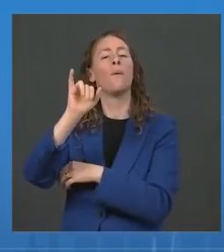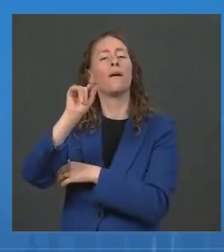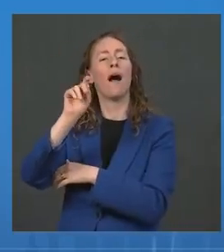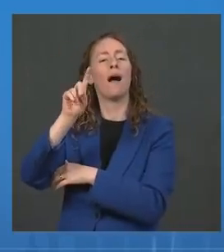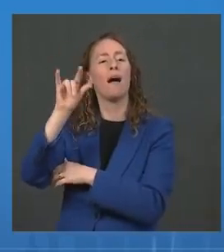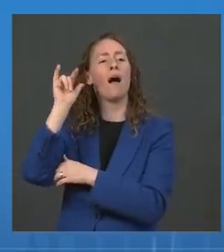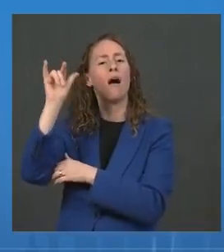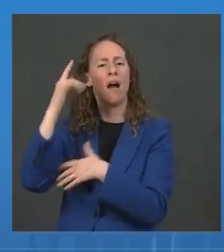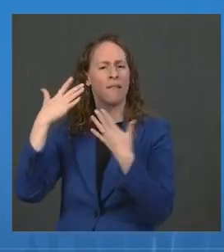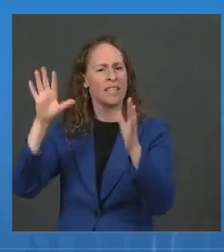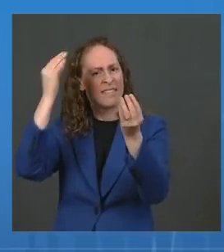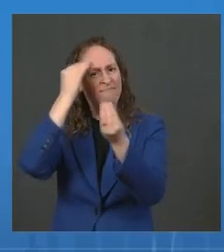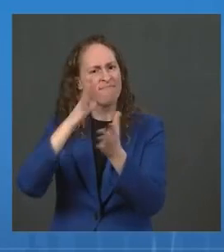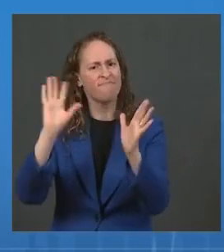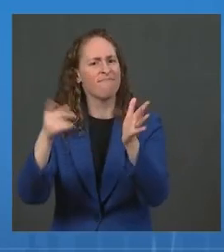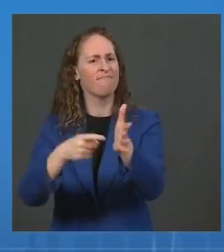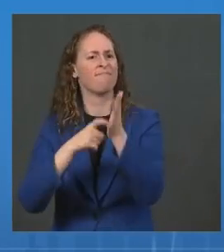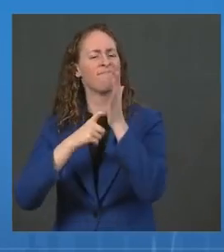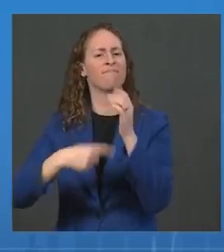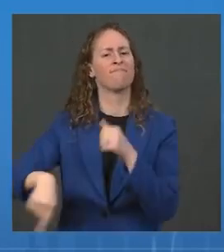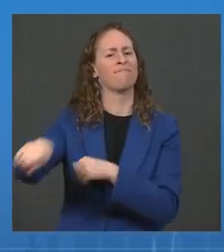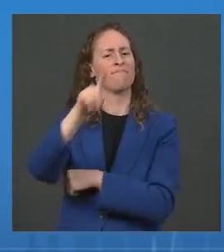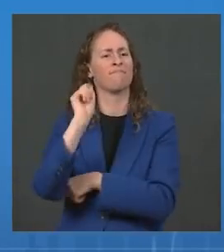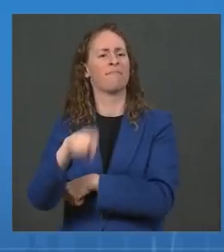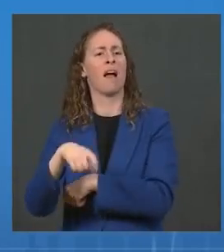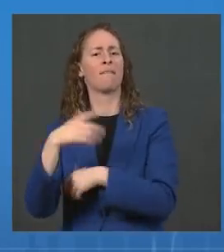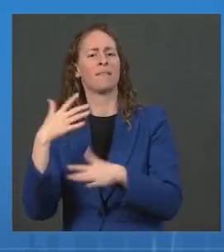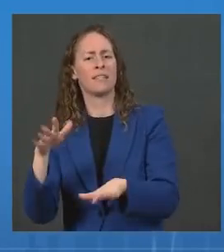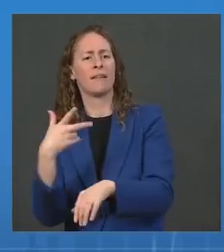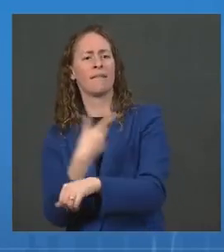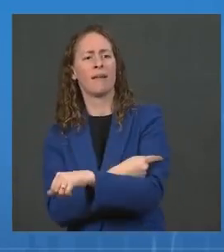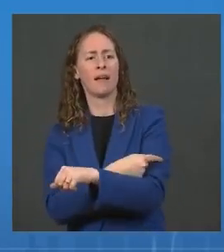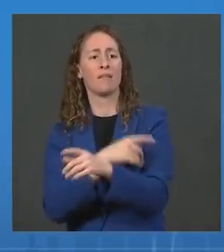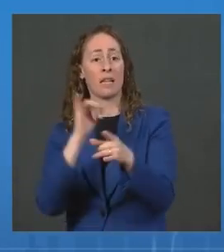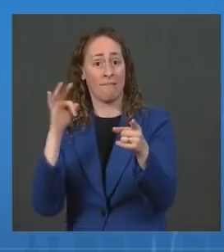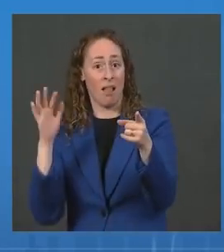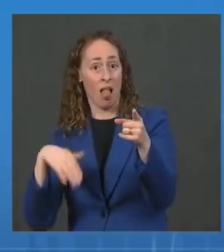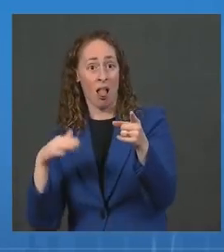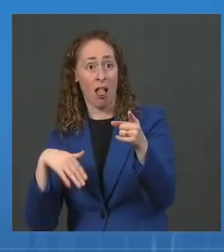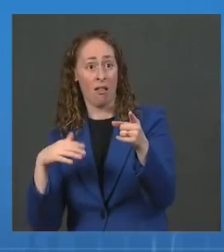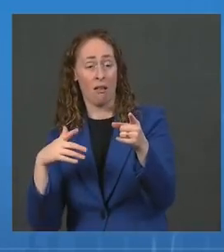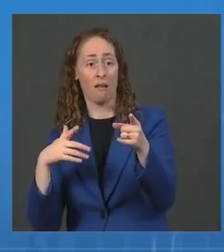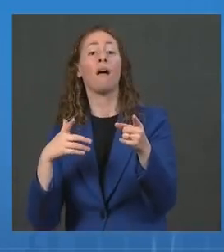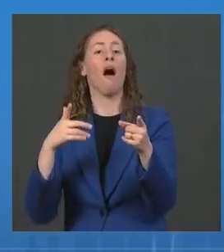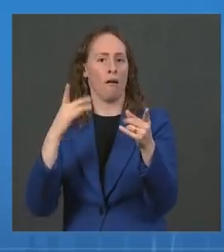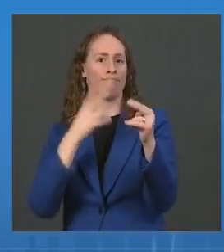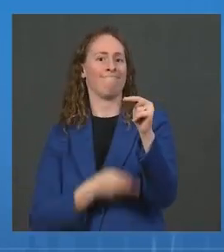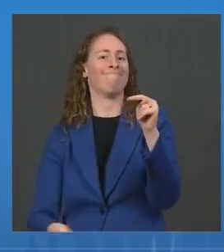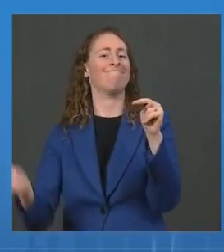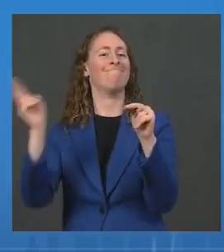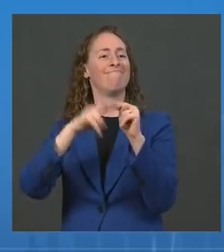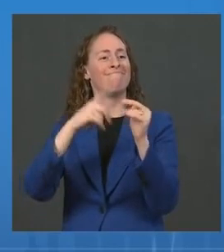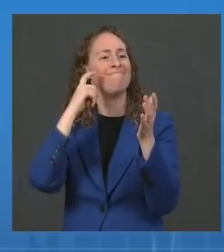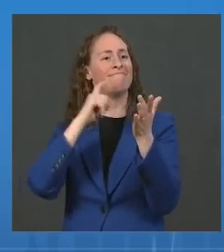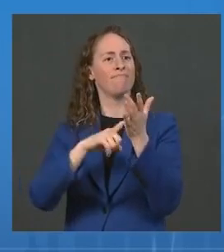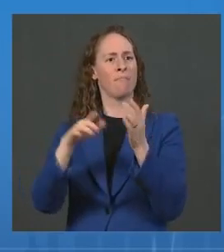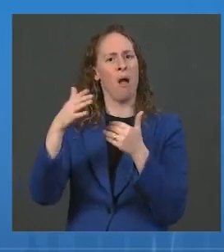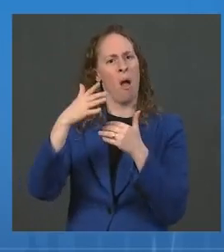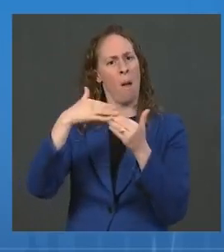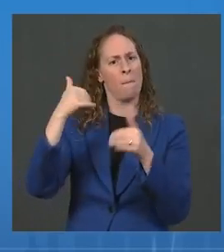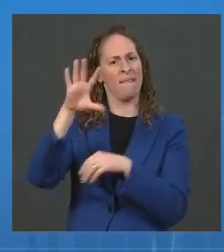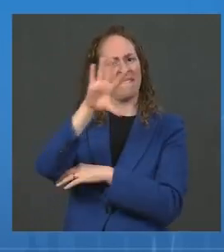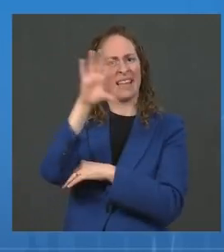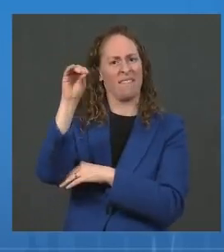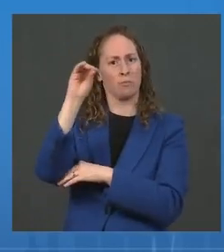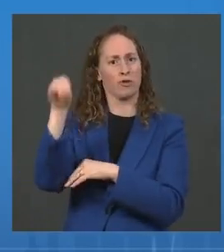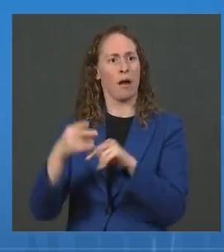since then, more than half of its unvaccinated employees at United have now gotten vaccinated, and they still have weeks to